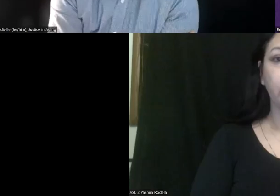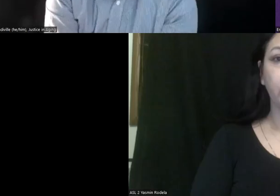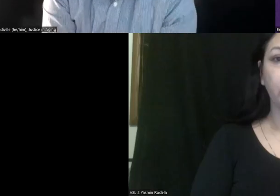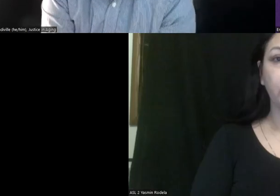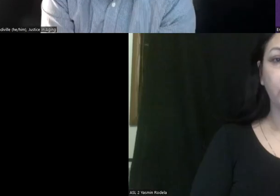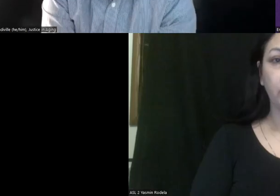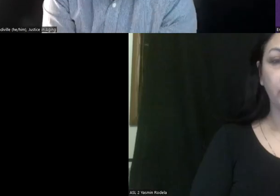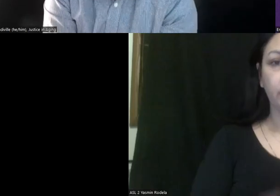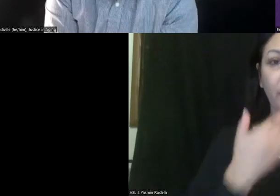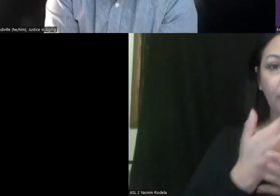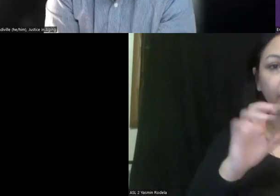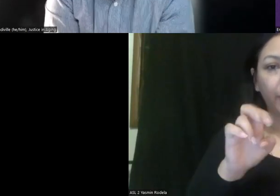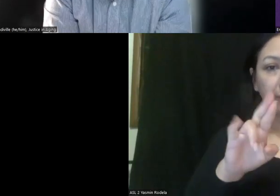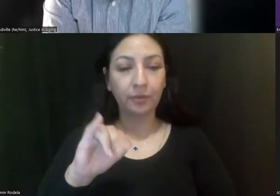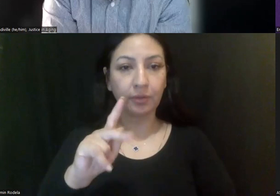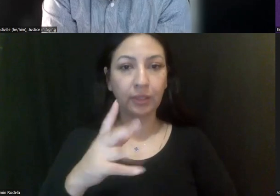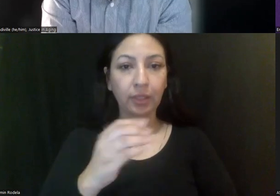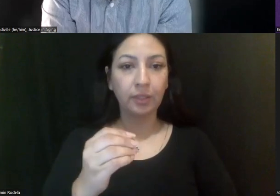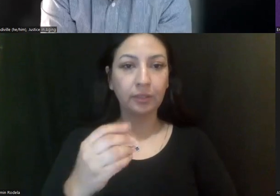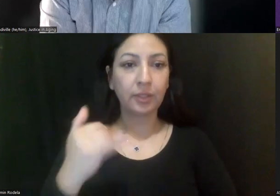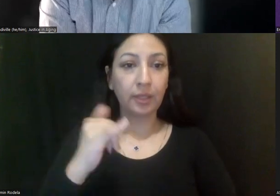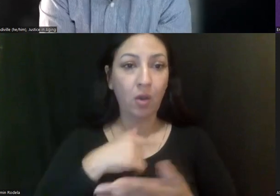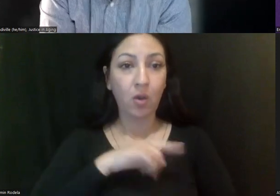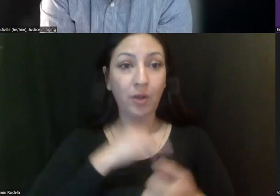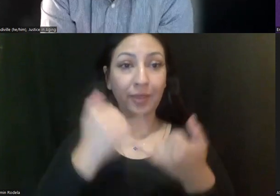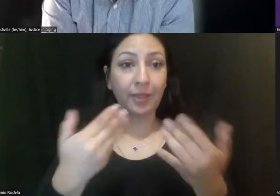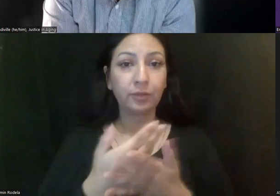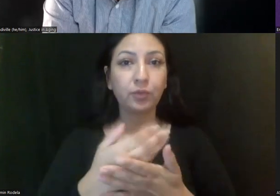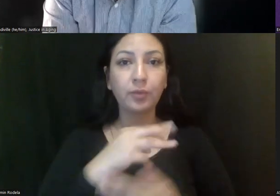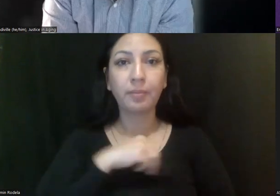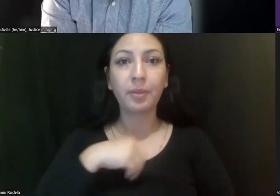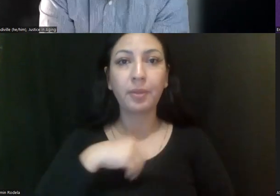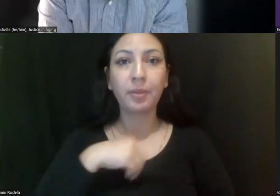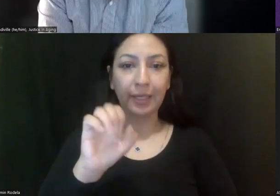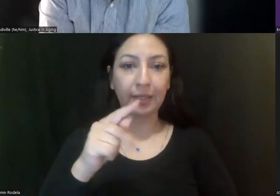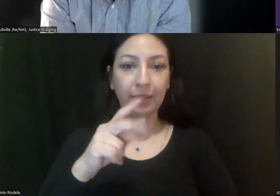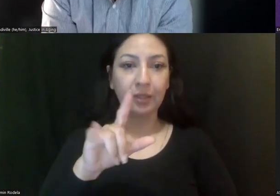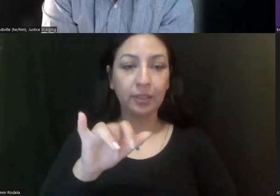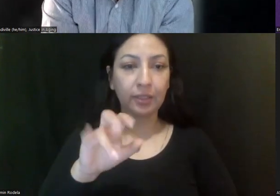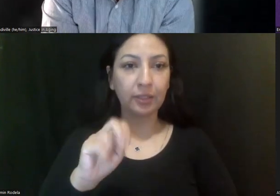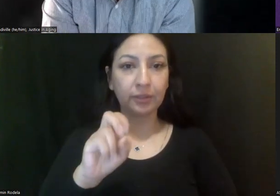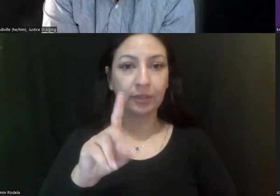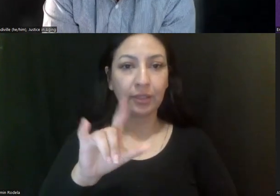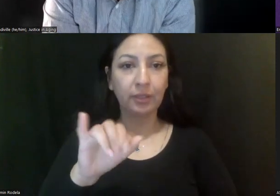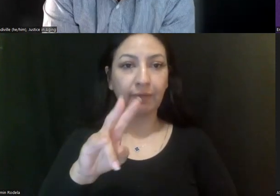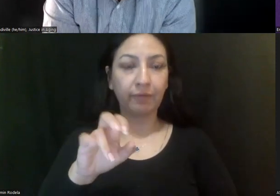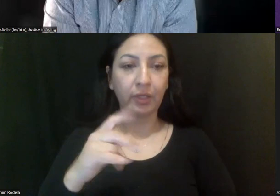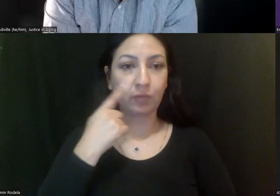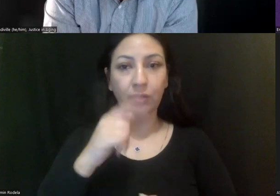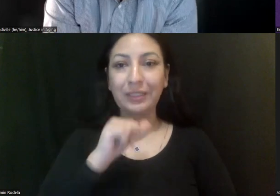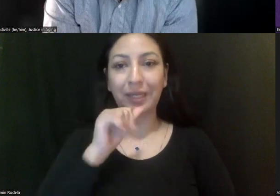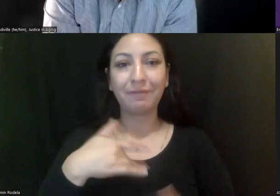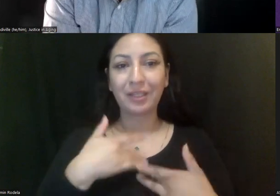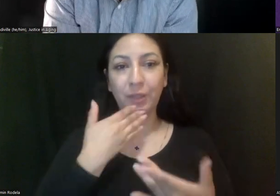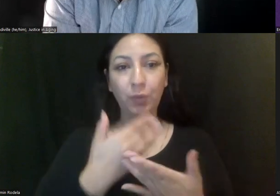Thank you, Eric. And our last new member is Kathleen Sullivan, who's been able to join us to listen today, but isn't feeling well